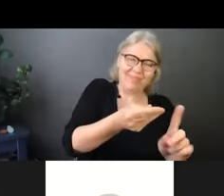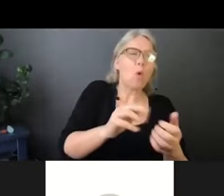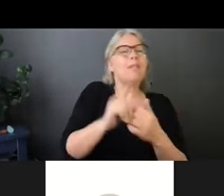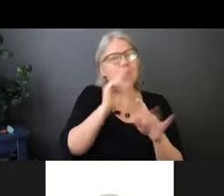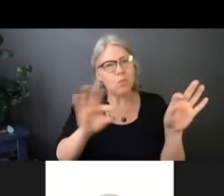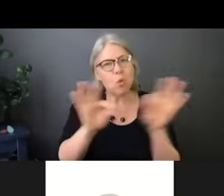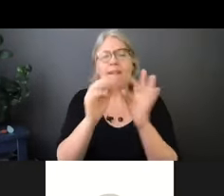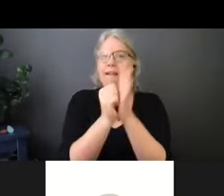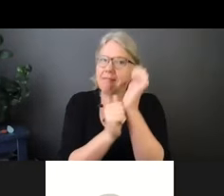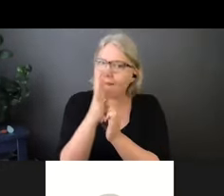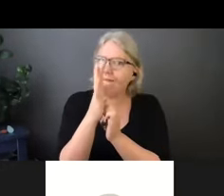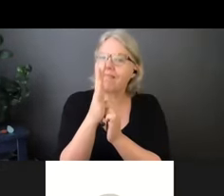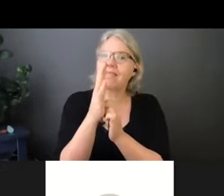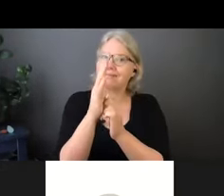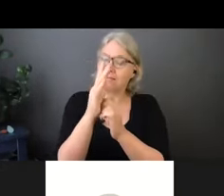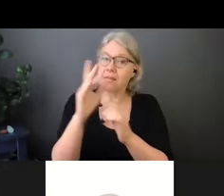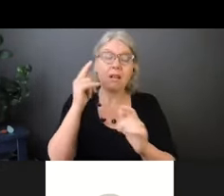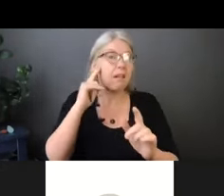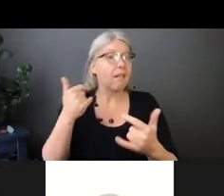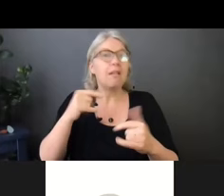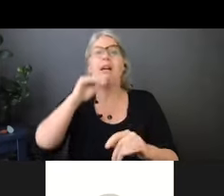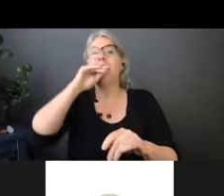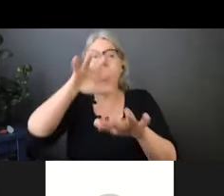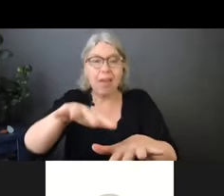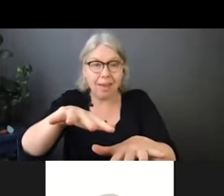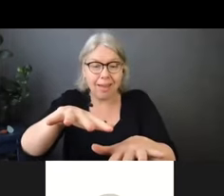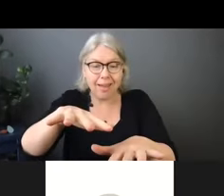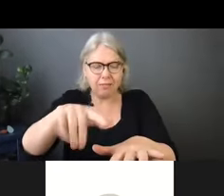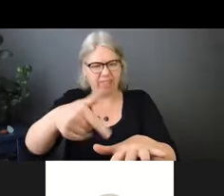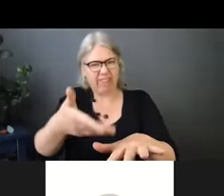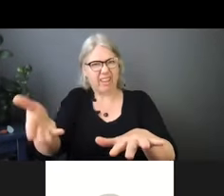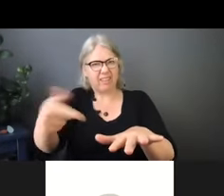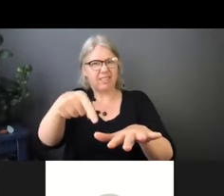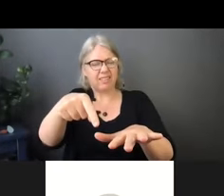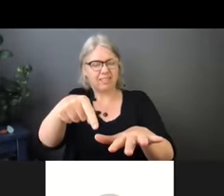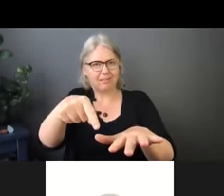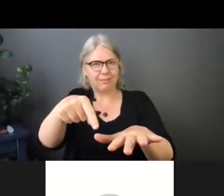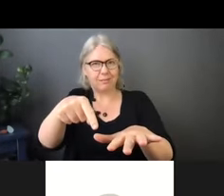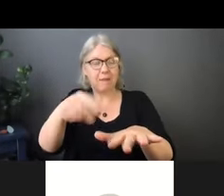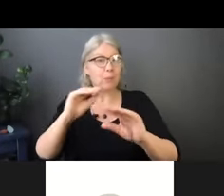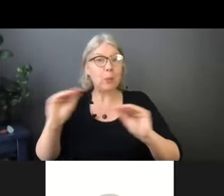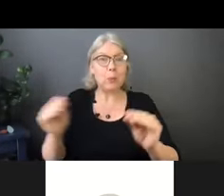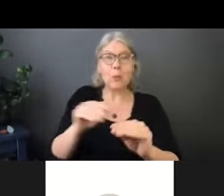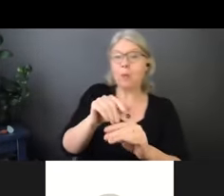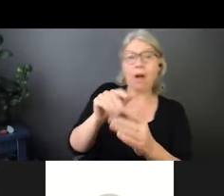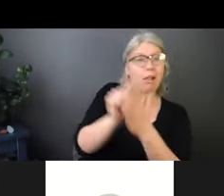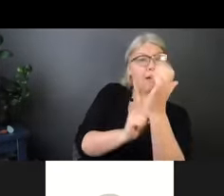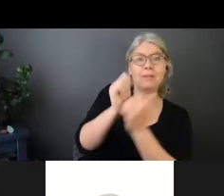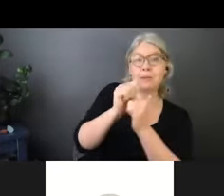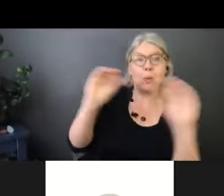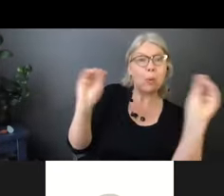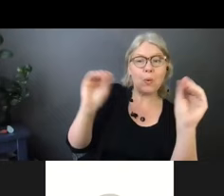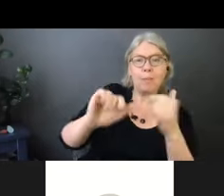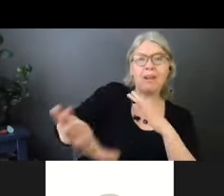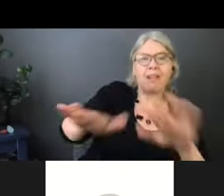can be the droplets on any of those inanimate surfaces. So really important, we think about the distance of